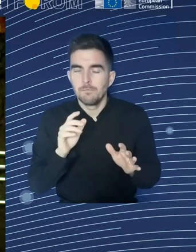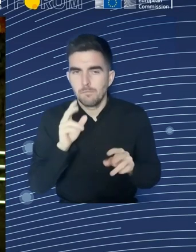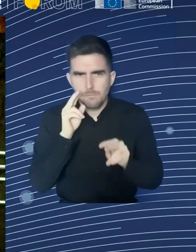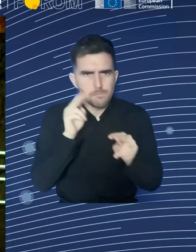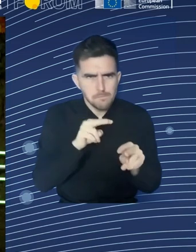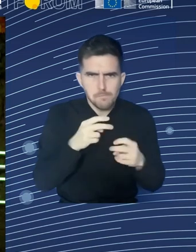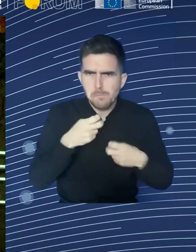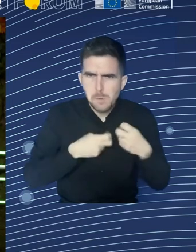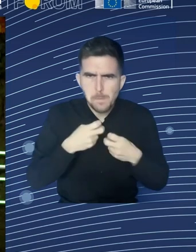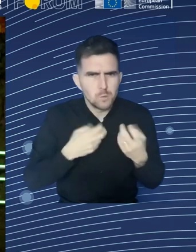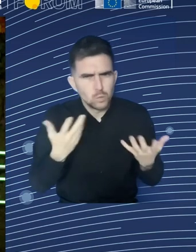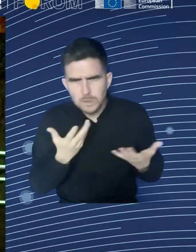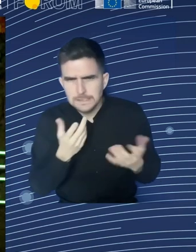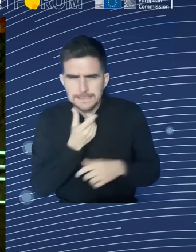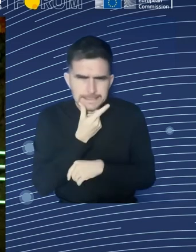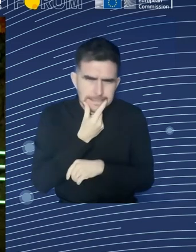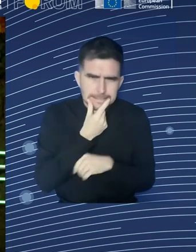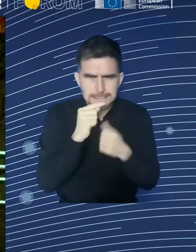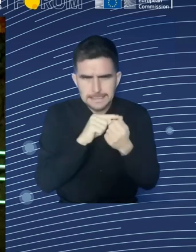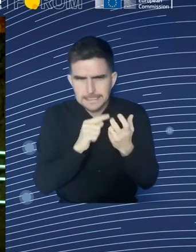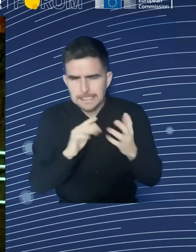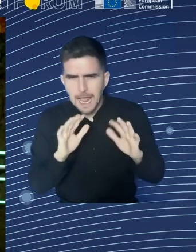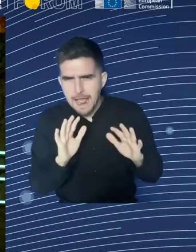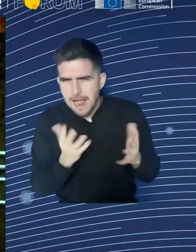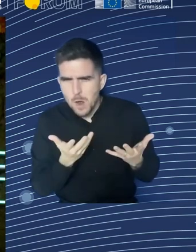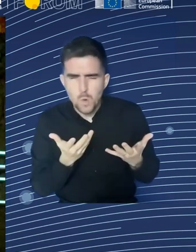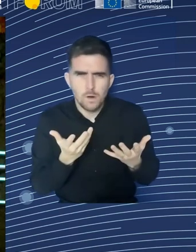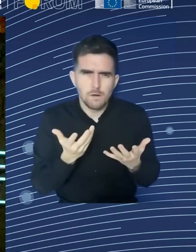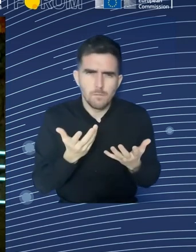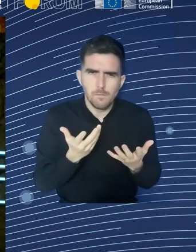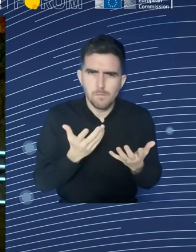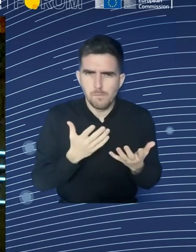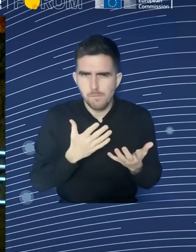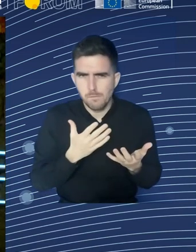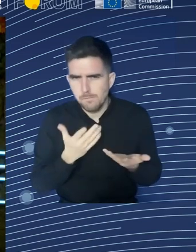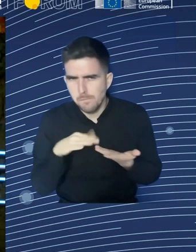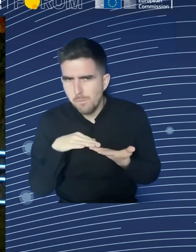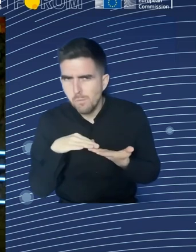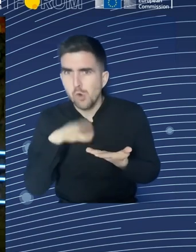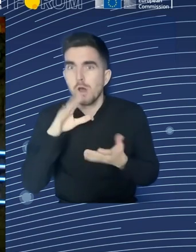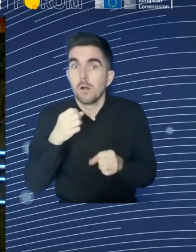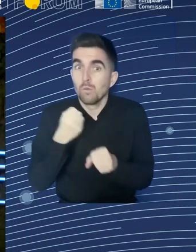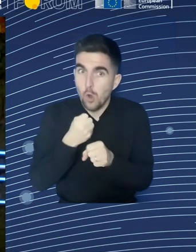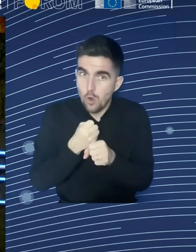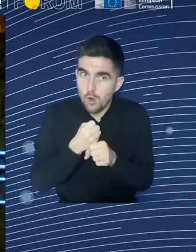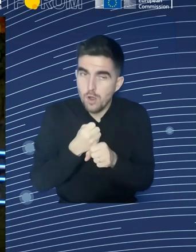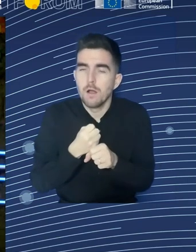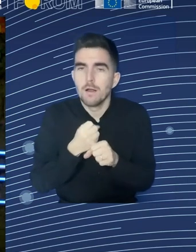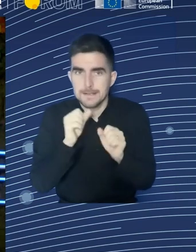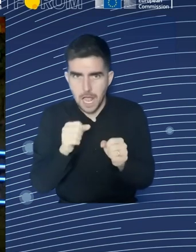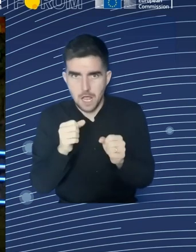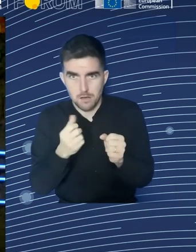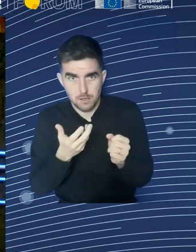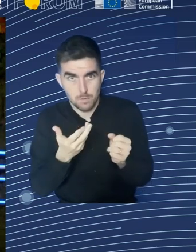to provide opportunities for people to upskill and reskill, but also we need to understand the kind